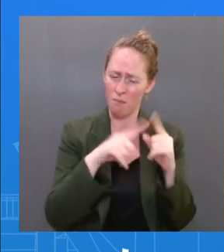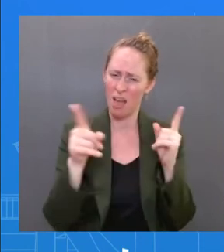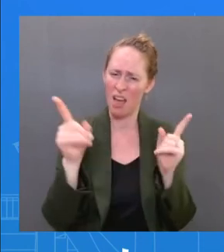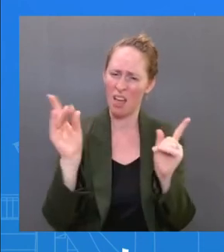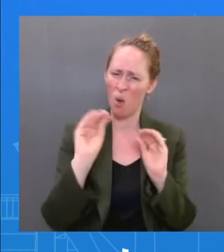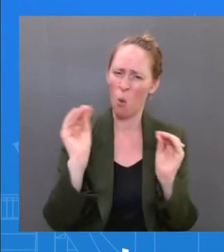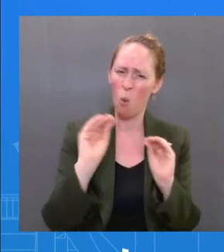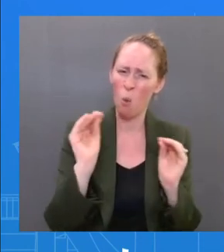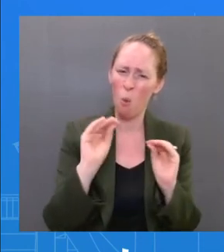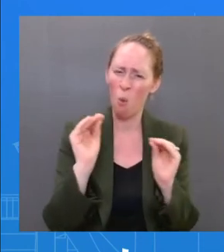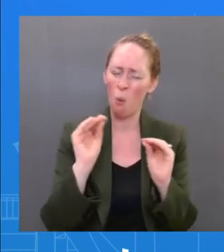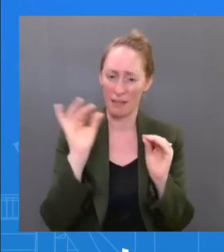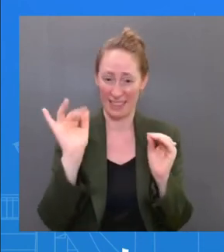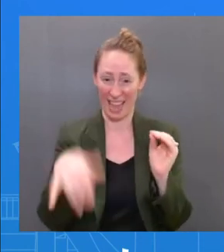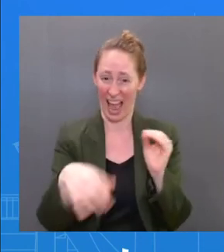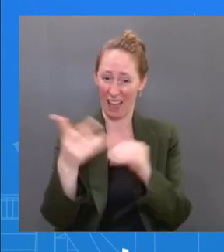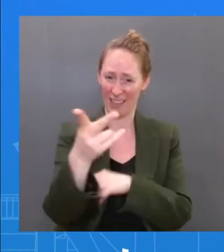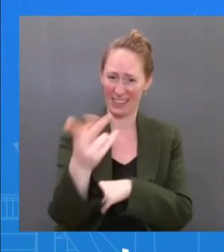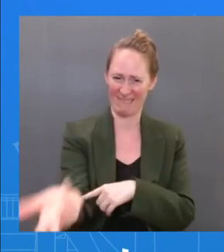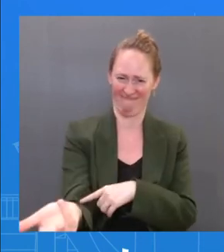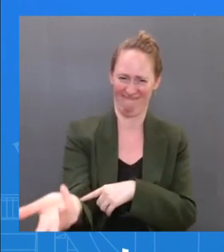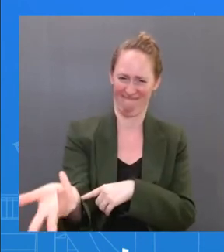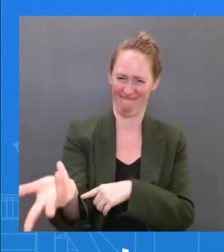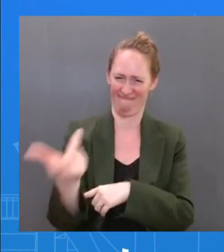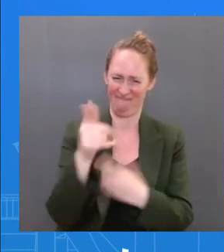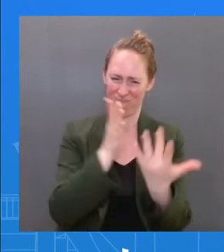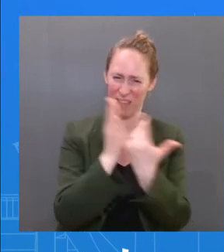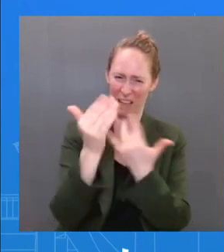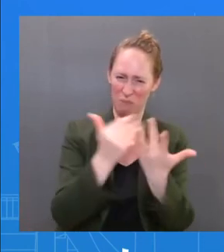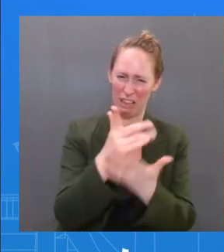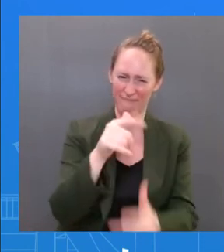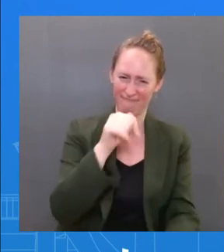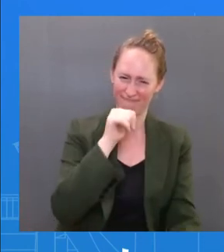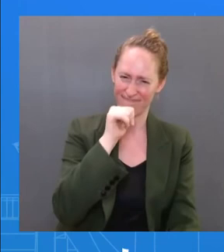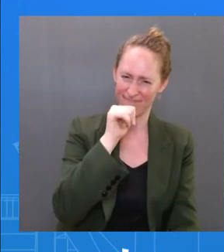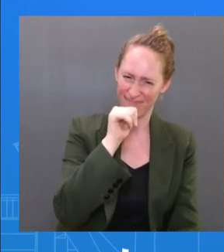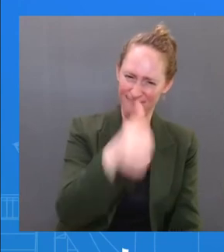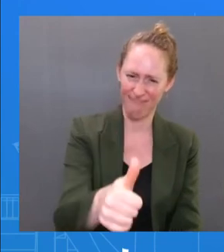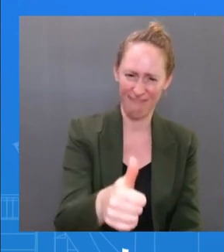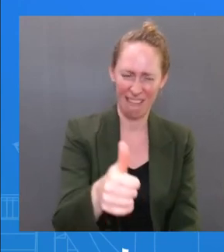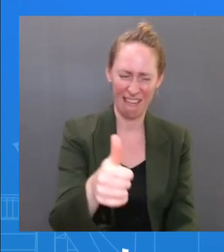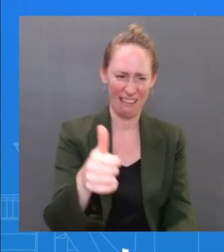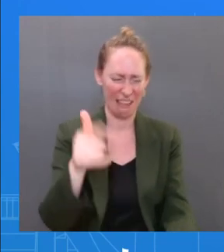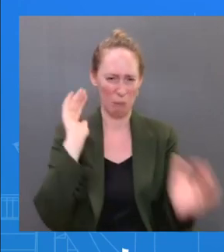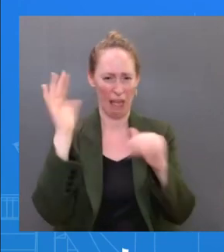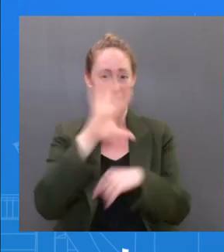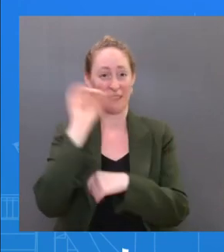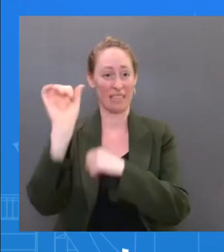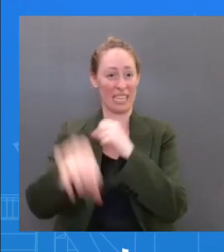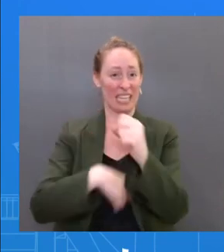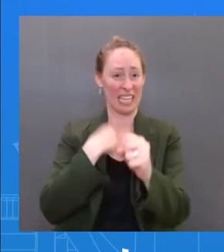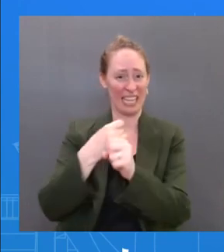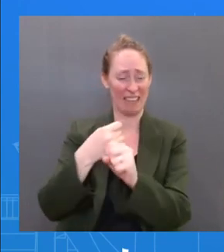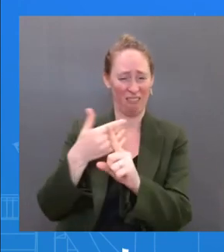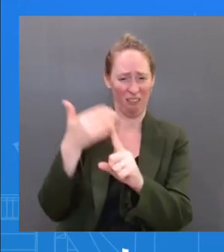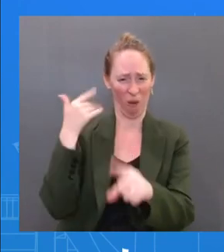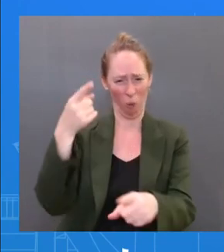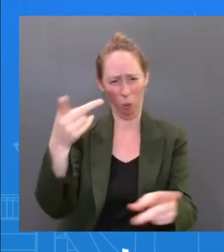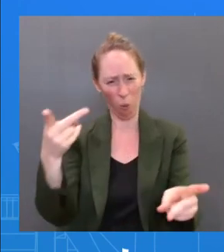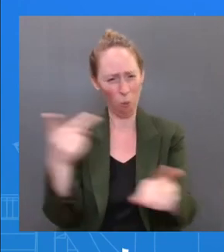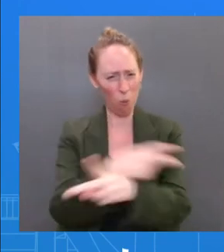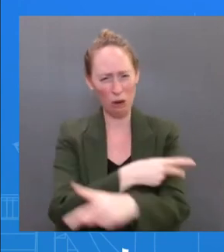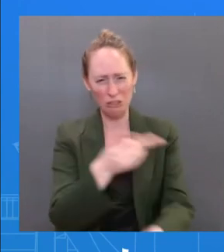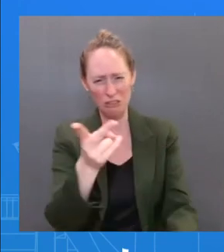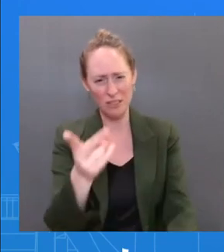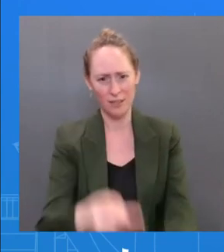disagree on your last statement. Um, so we are doing this very differently — very differently than, I would argue,